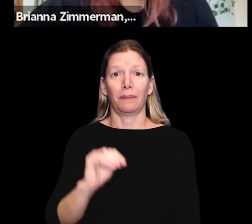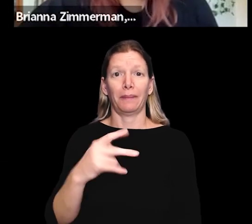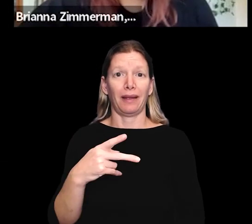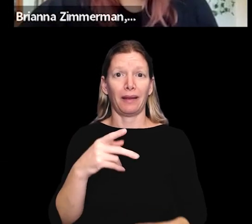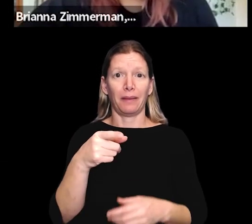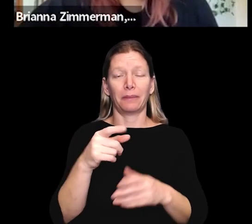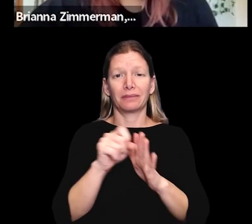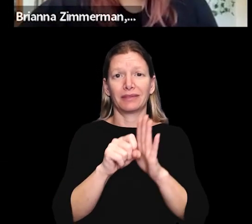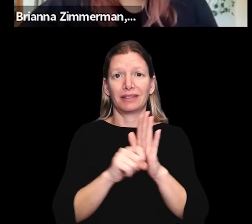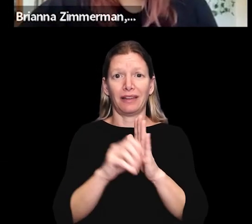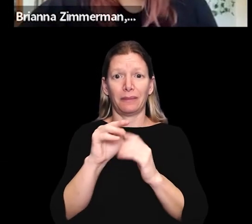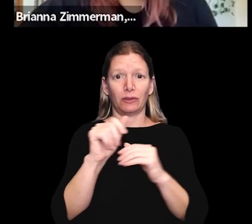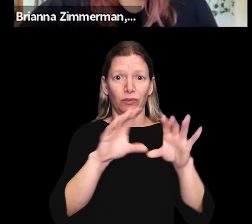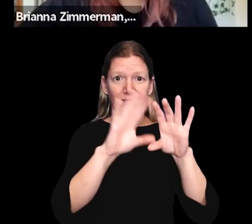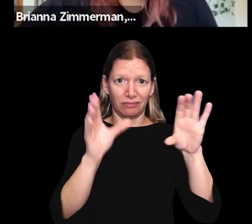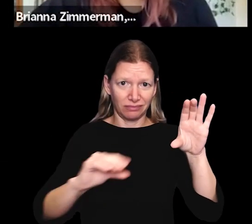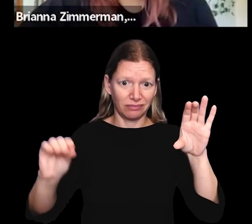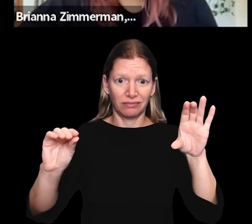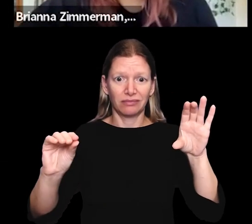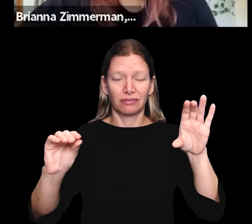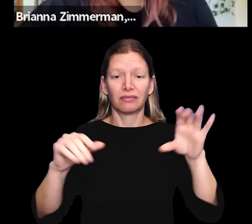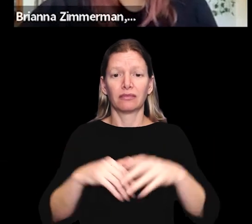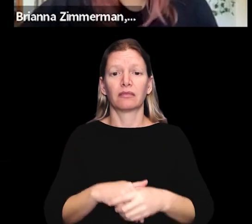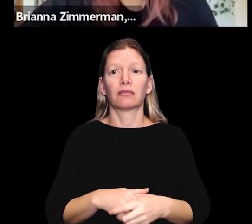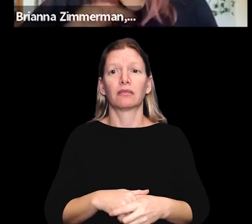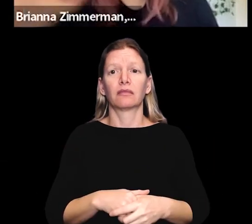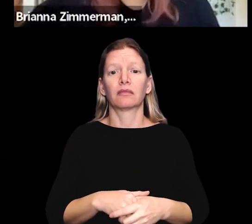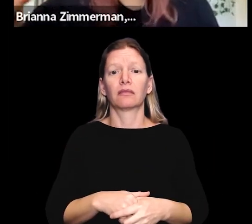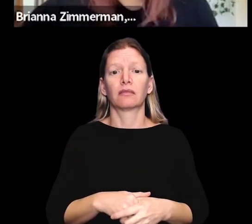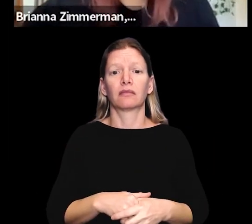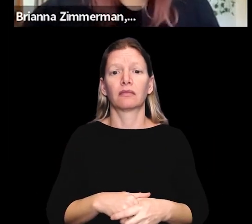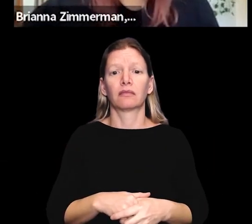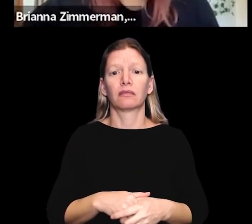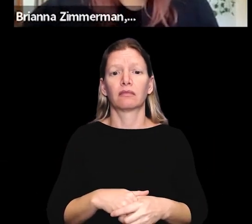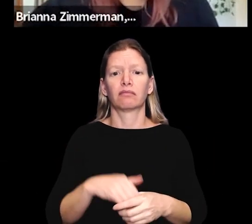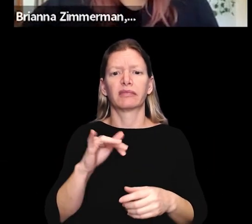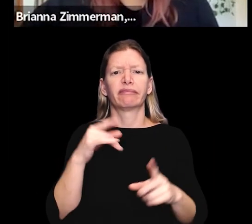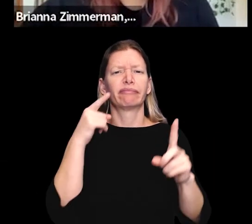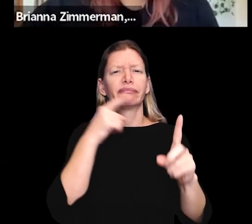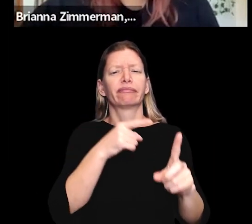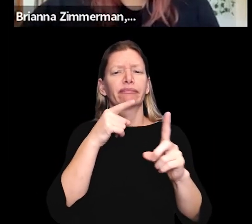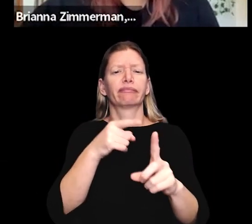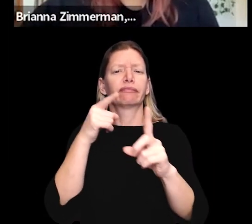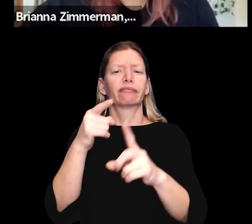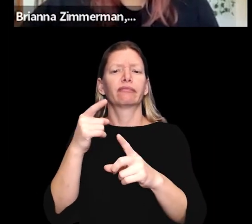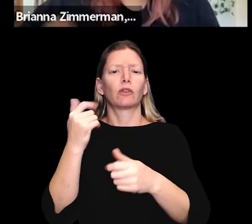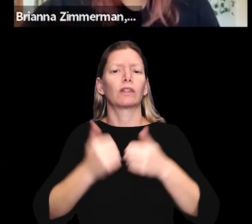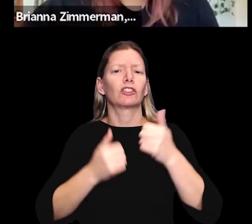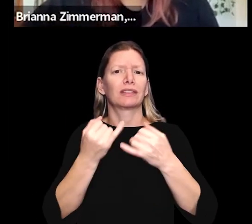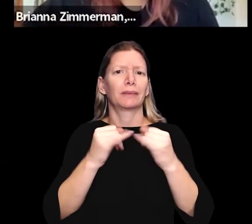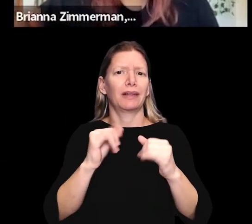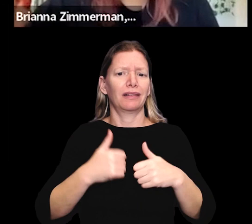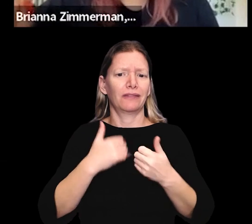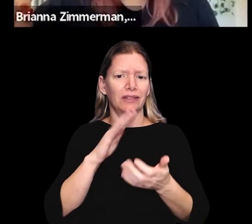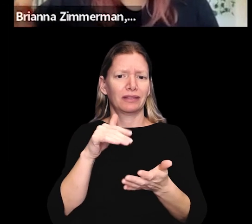This is a map of the state of Massachusetts, and it just